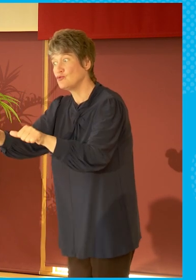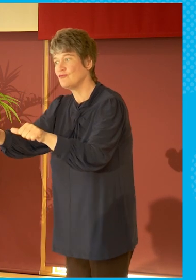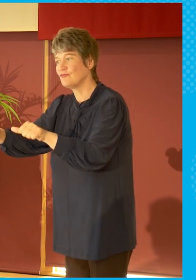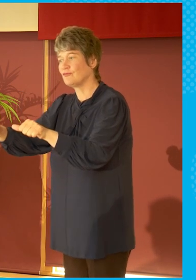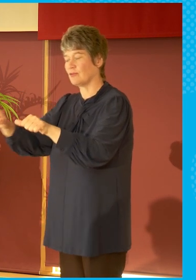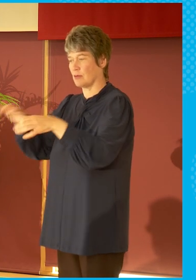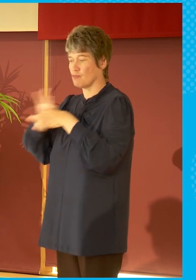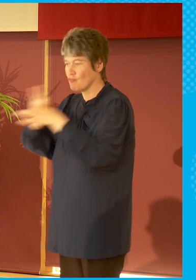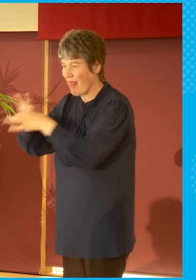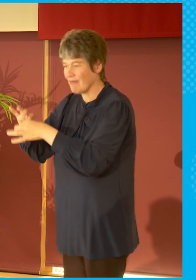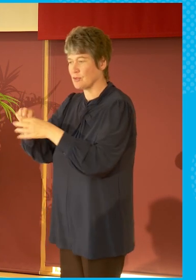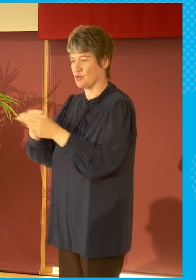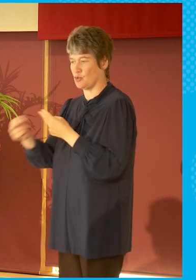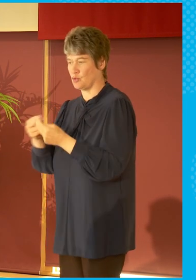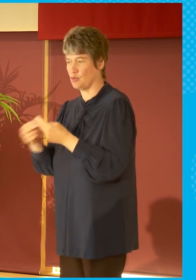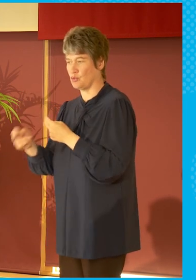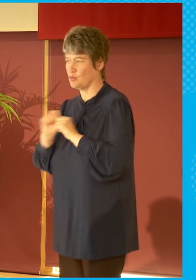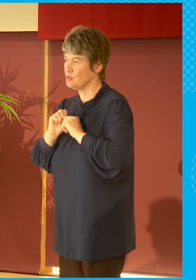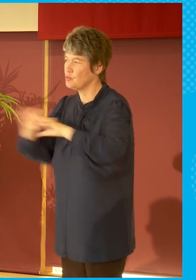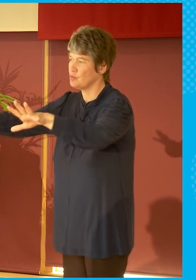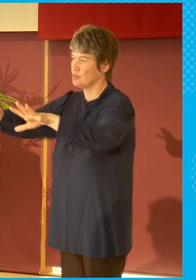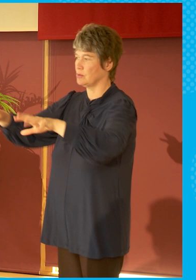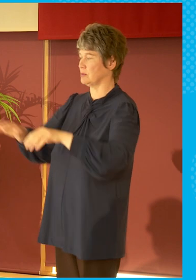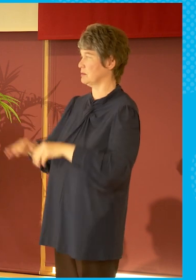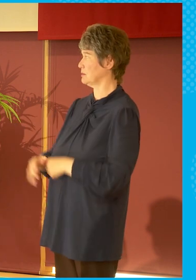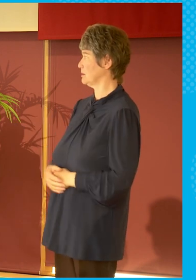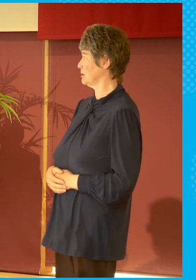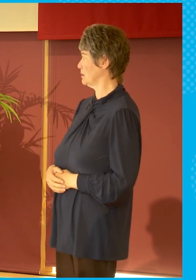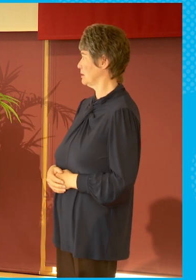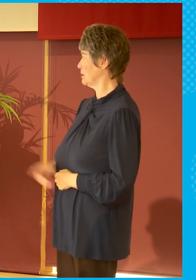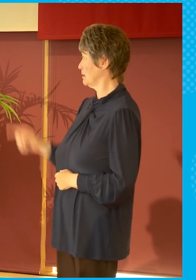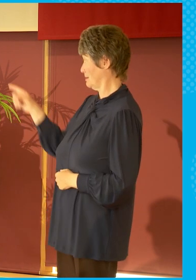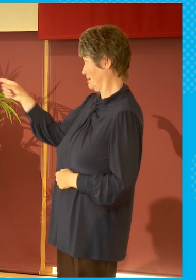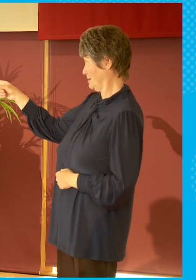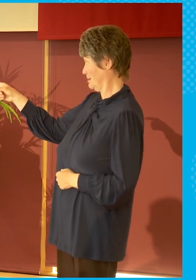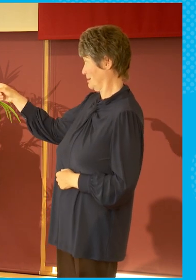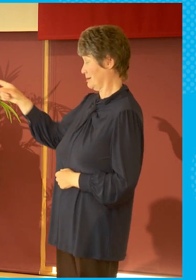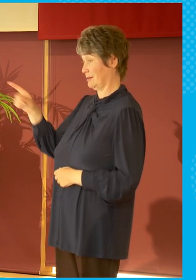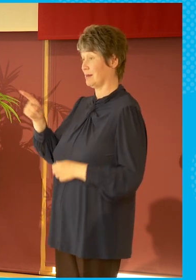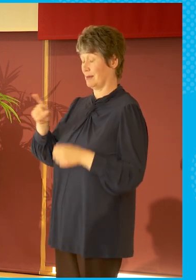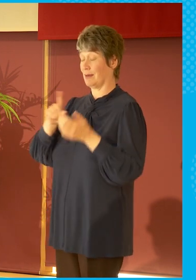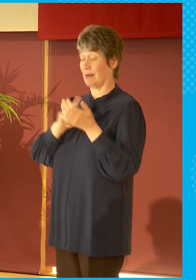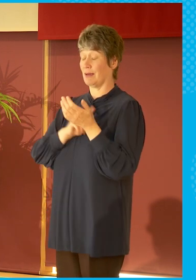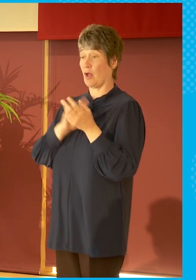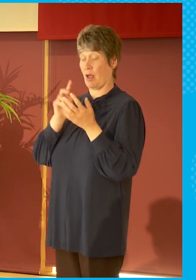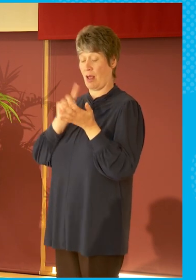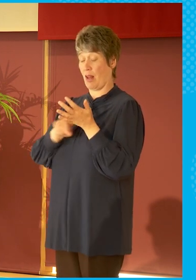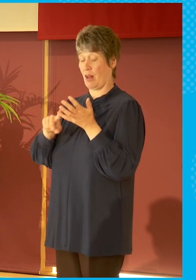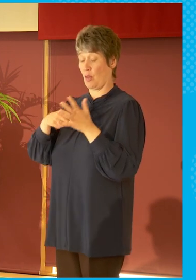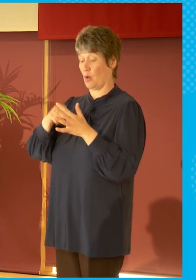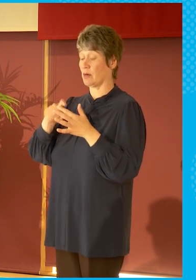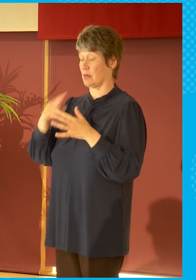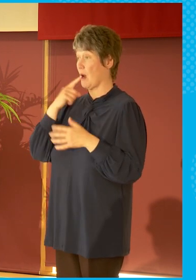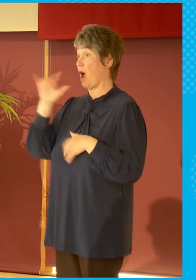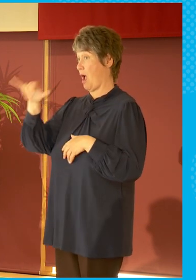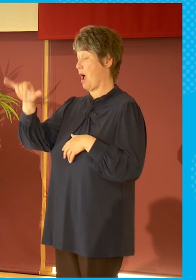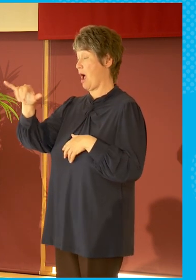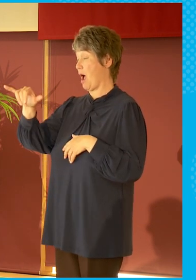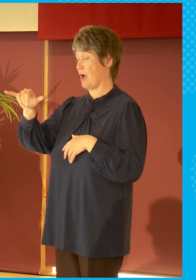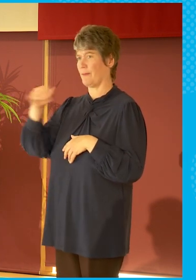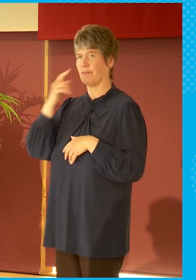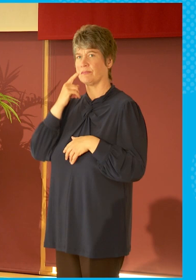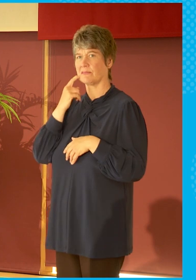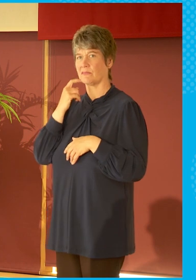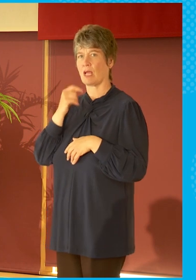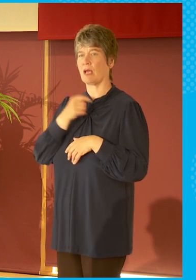news. And, you know, that's important to me. It's essential the public broadcasters do it. The 50-50 thing started with a guy called Ros